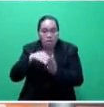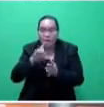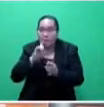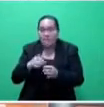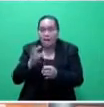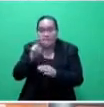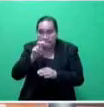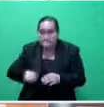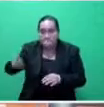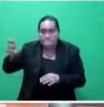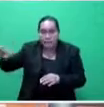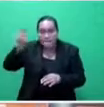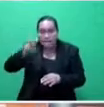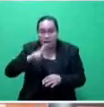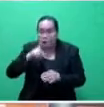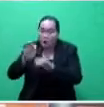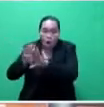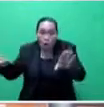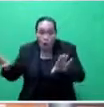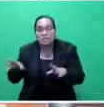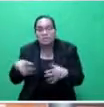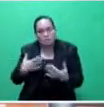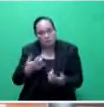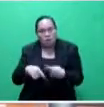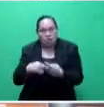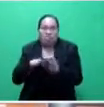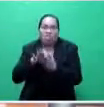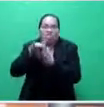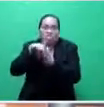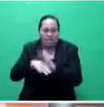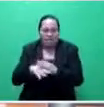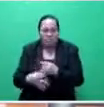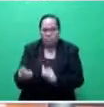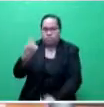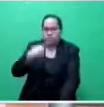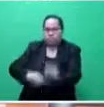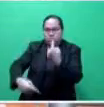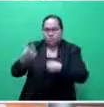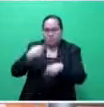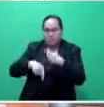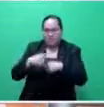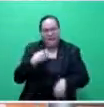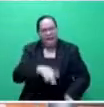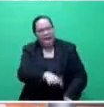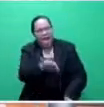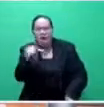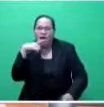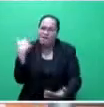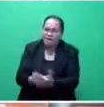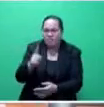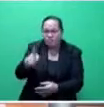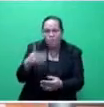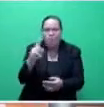open, which is what we have said throughout. Even when we were accused previously of saying, oh, you're allowing people to take out the